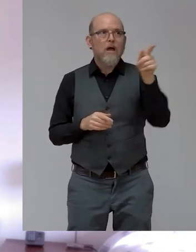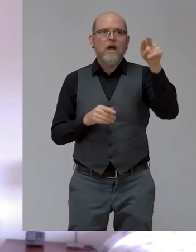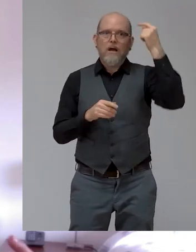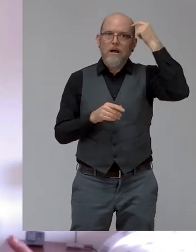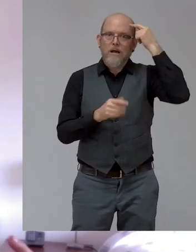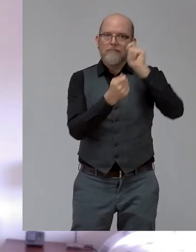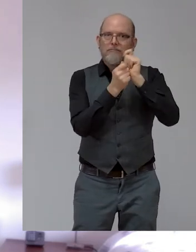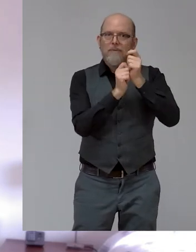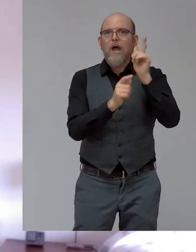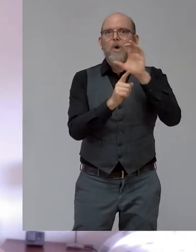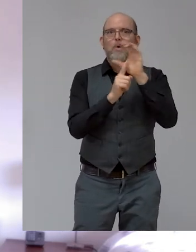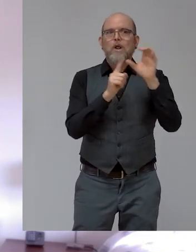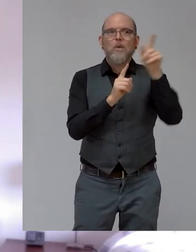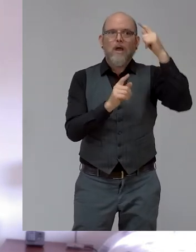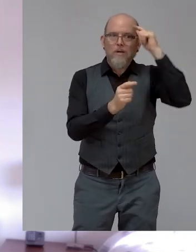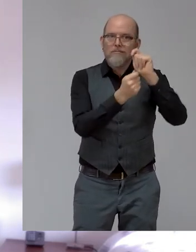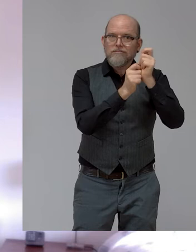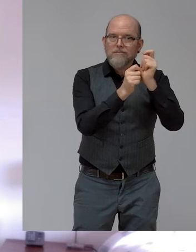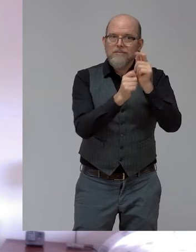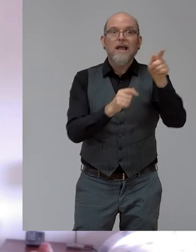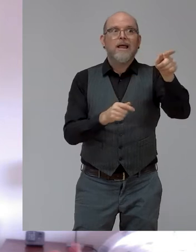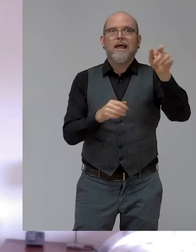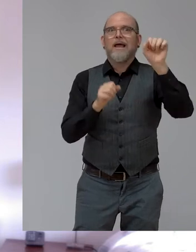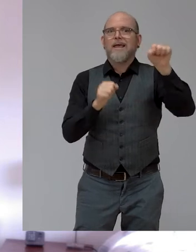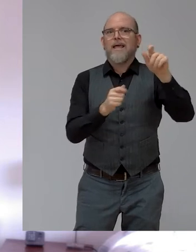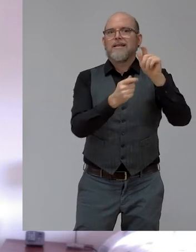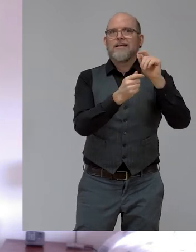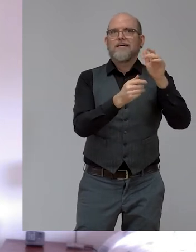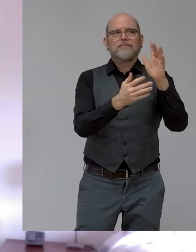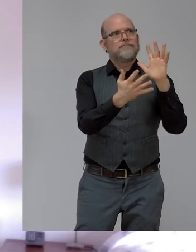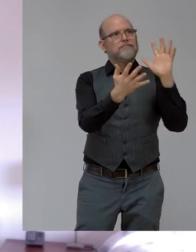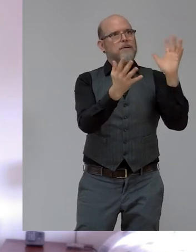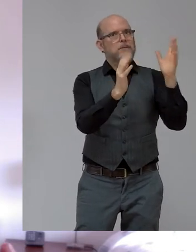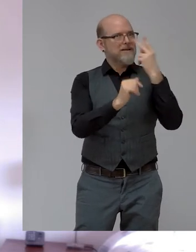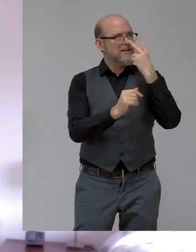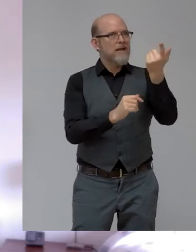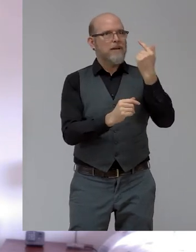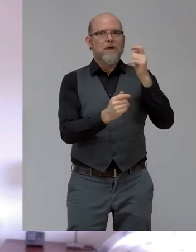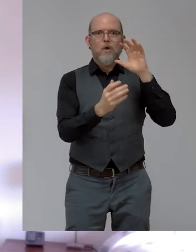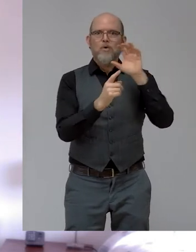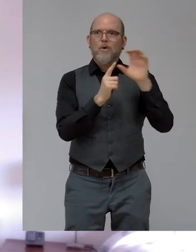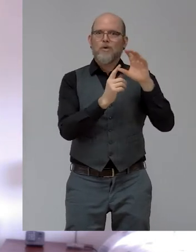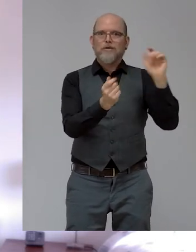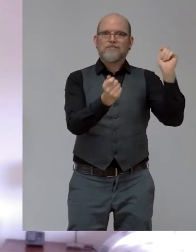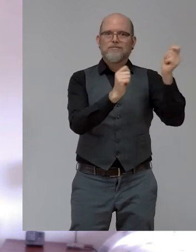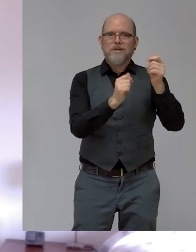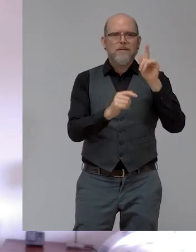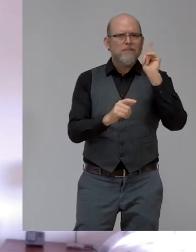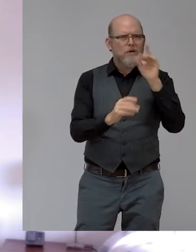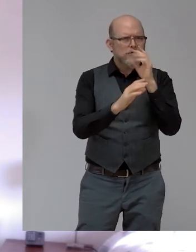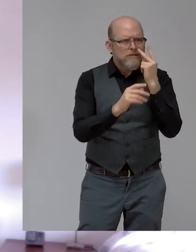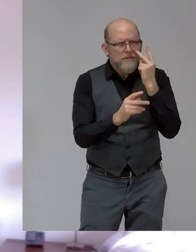culture, right? That, you know, this is, frankly, all about customer obsession. This is being obsessed about your customer